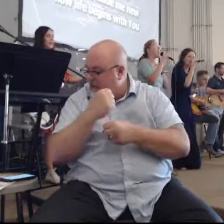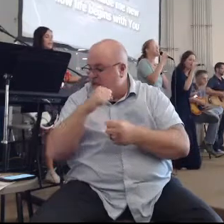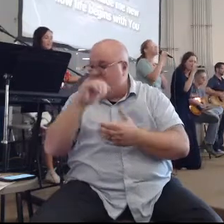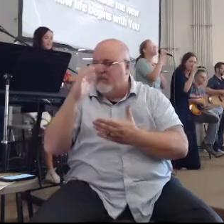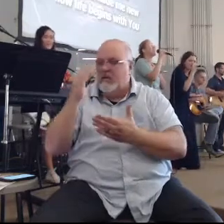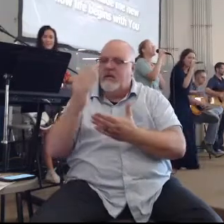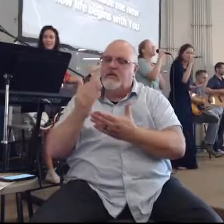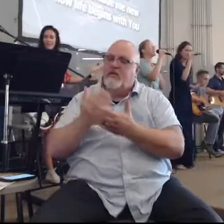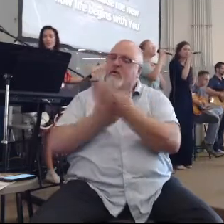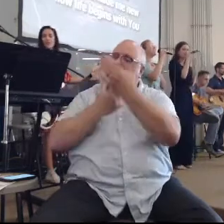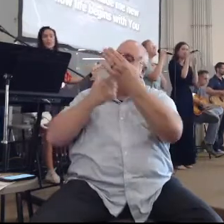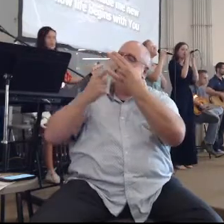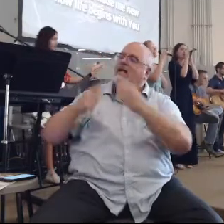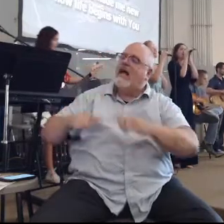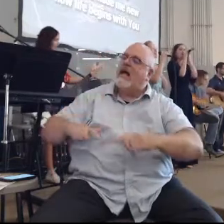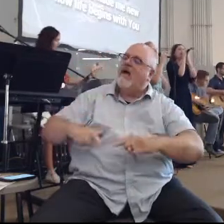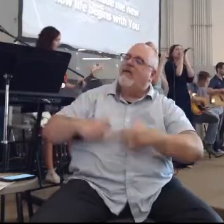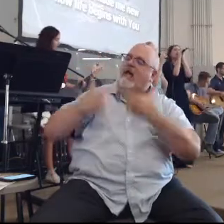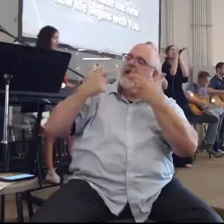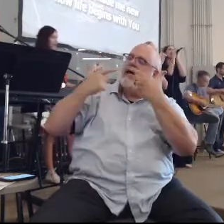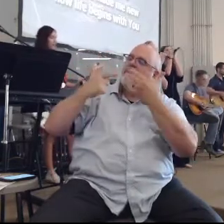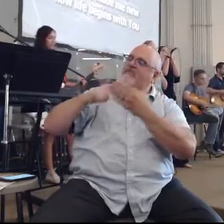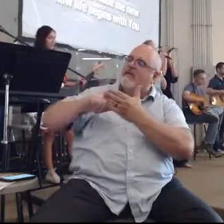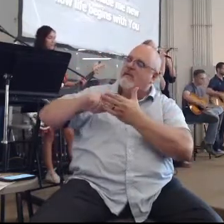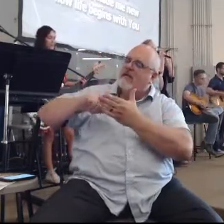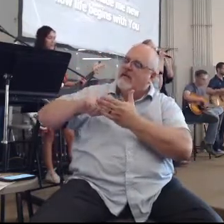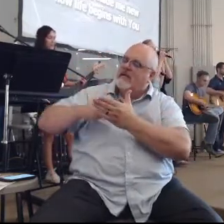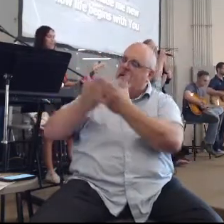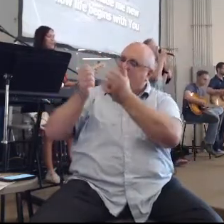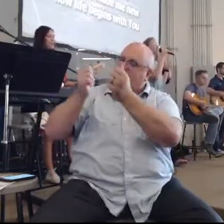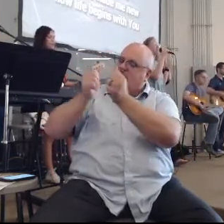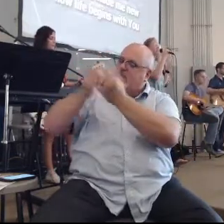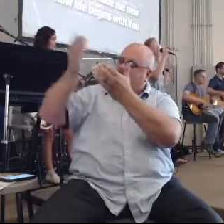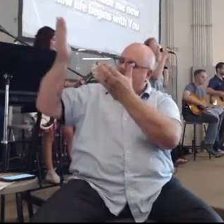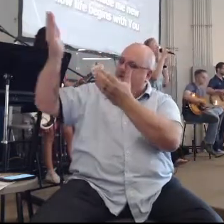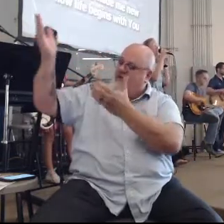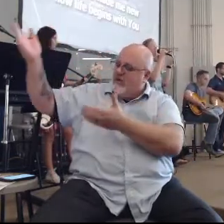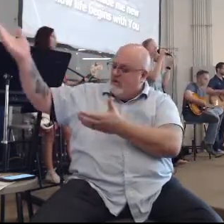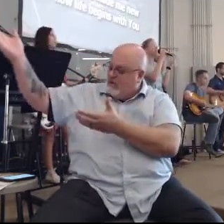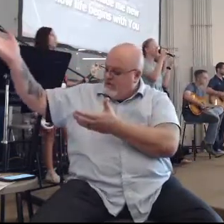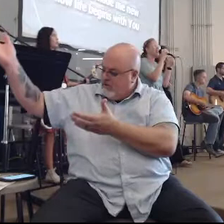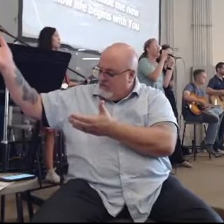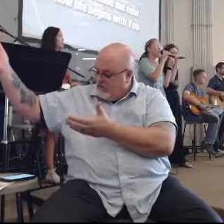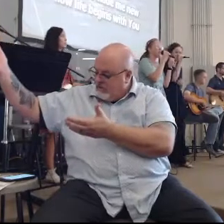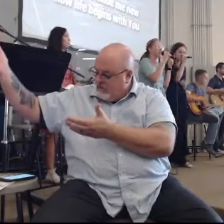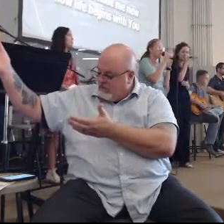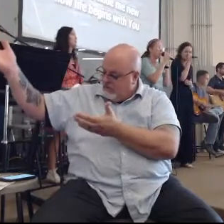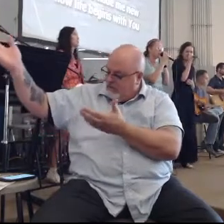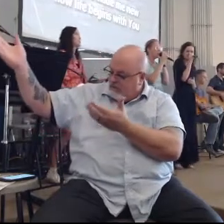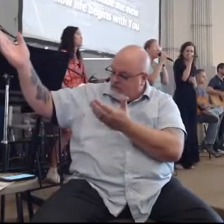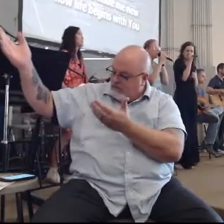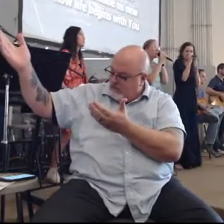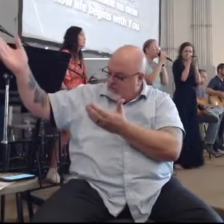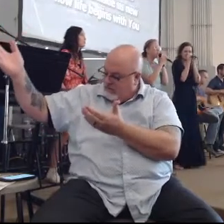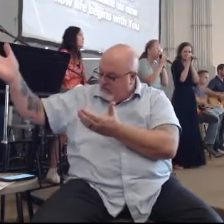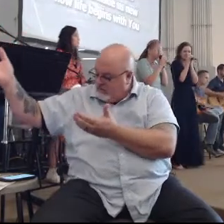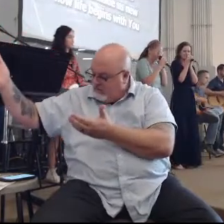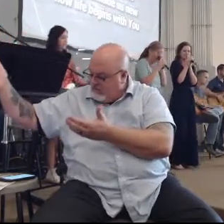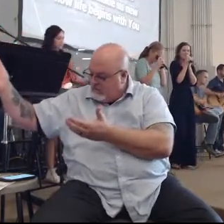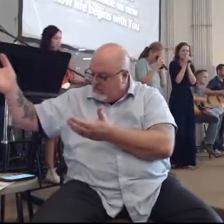castled my life became I castled your day, de